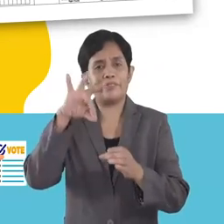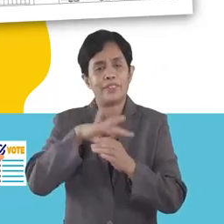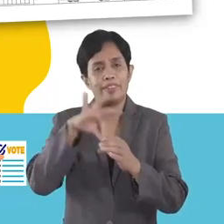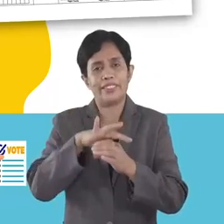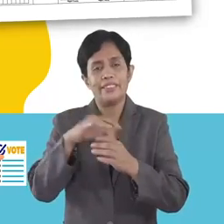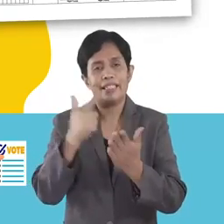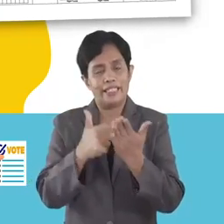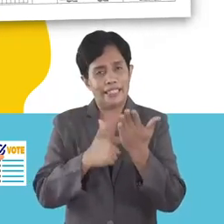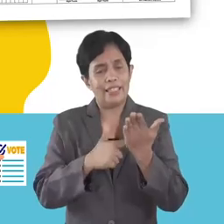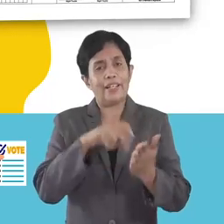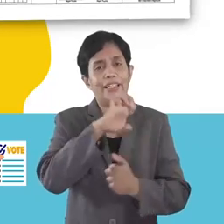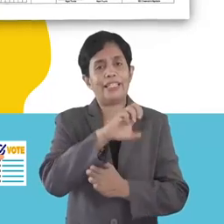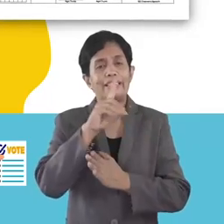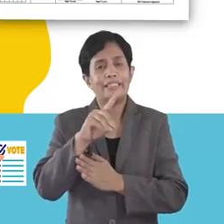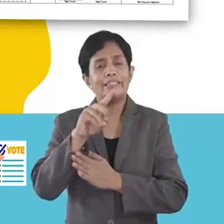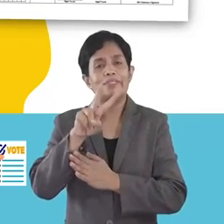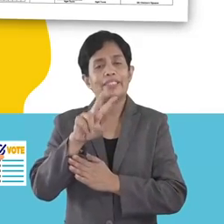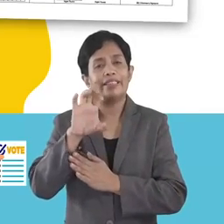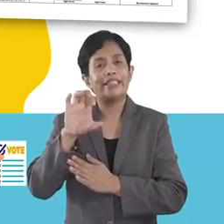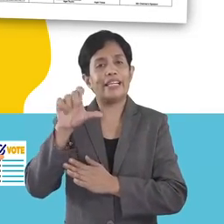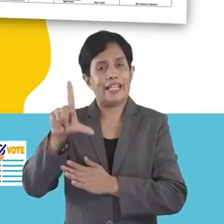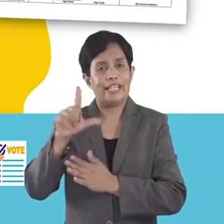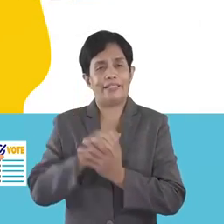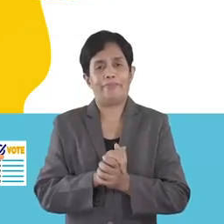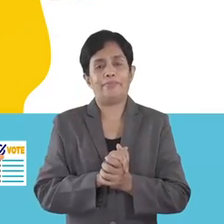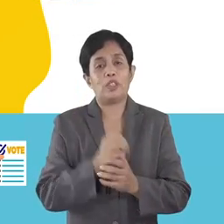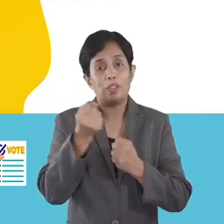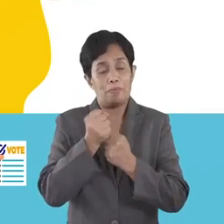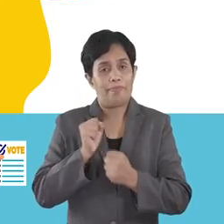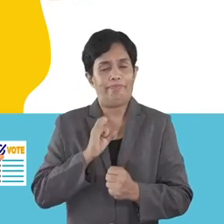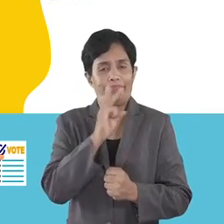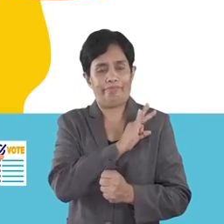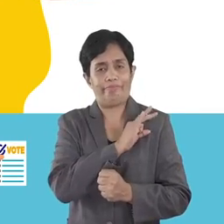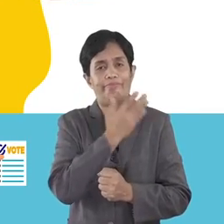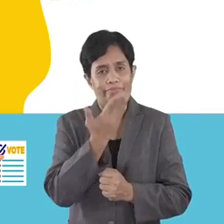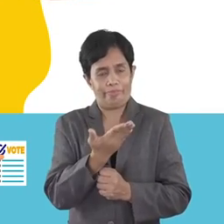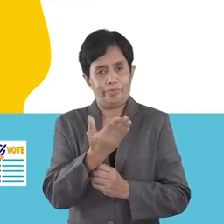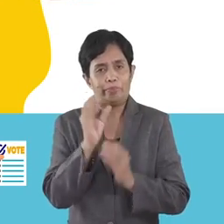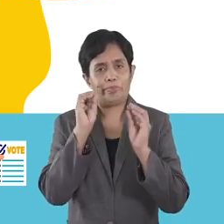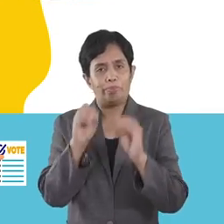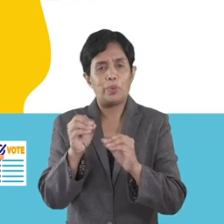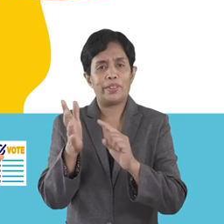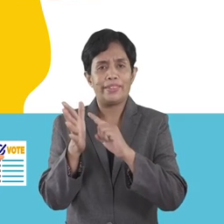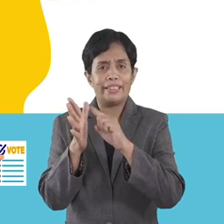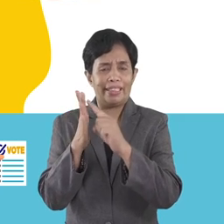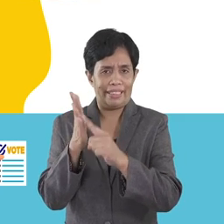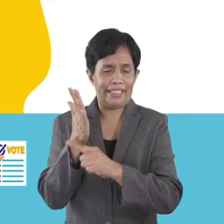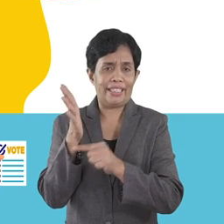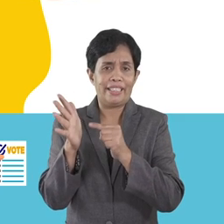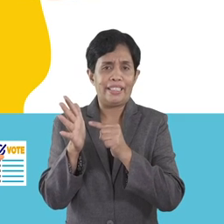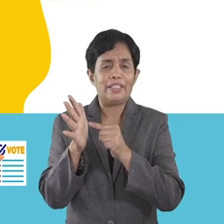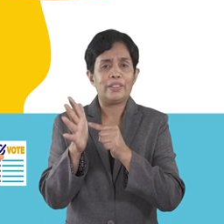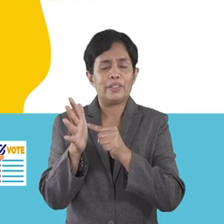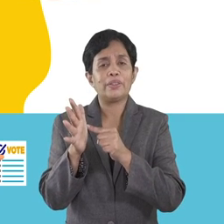EDCVL, for EAPPs. The support staff will then put indelible ink on one of your forefingers